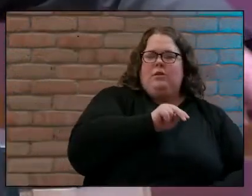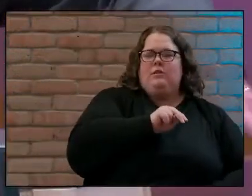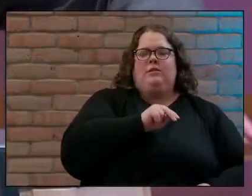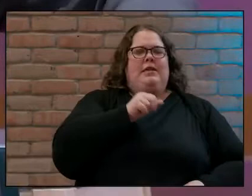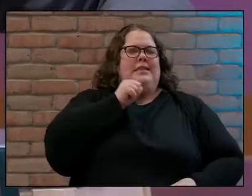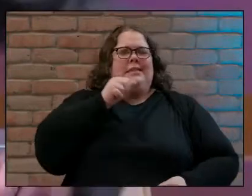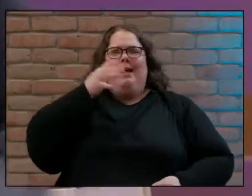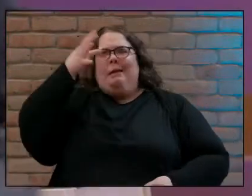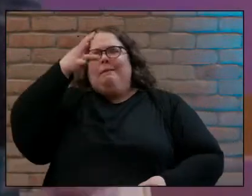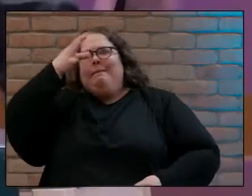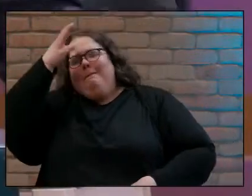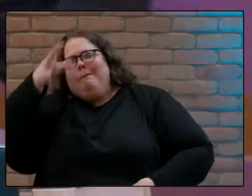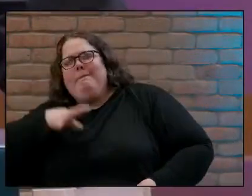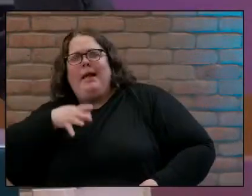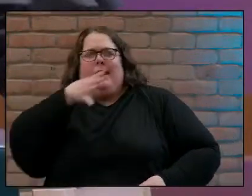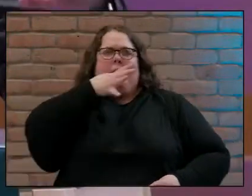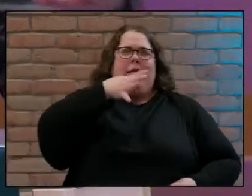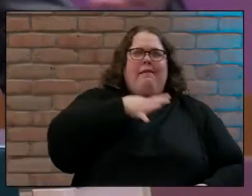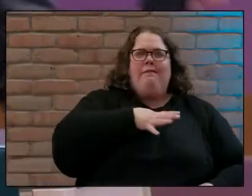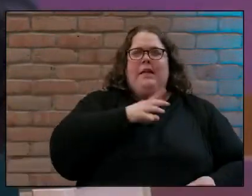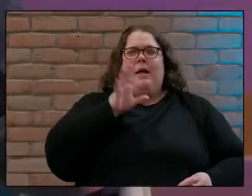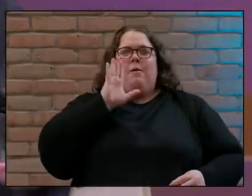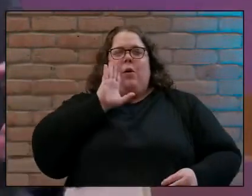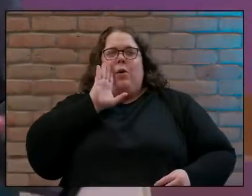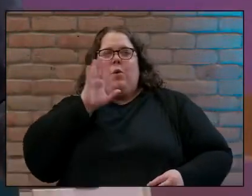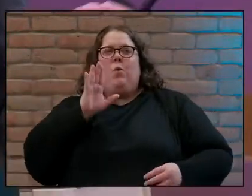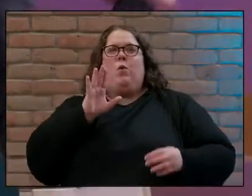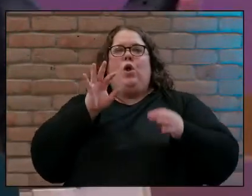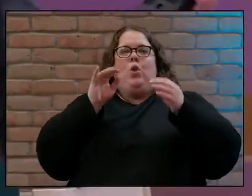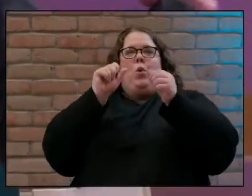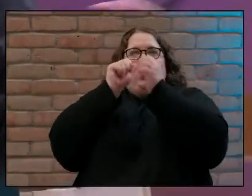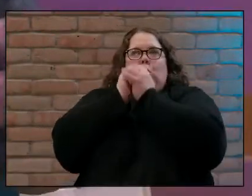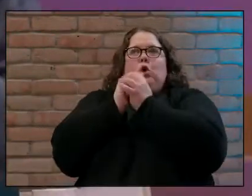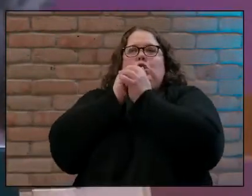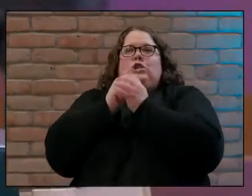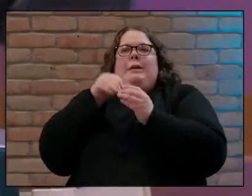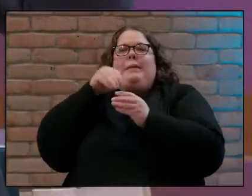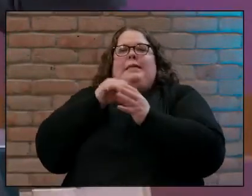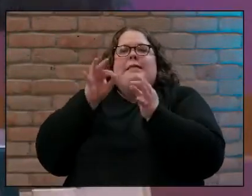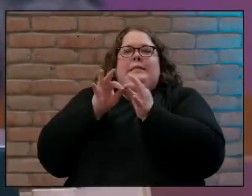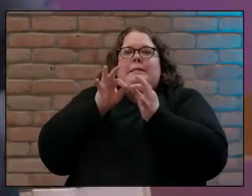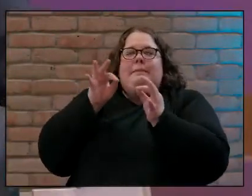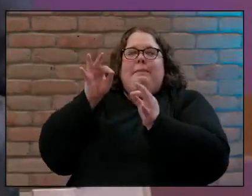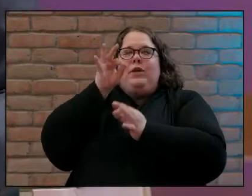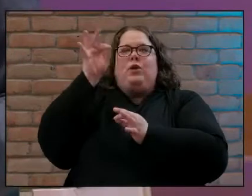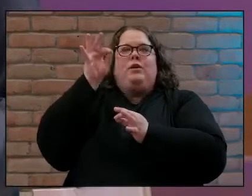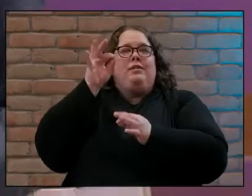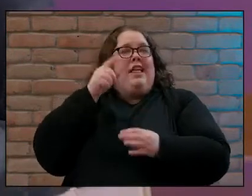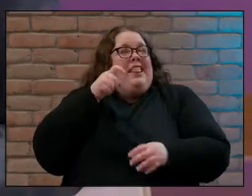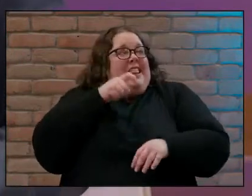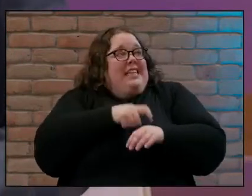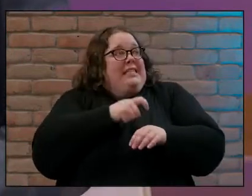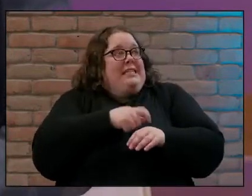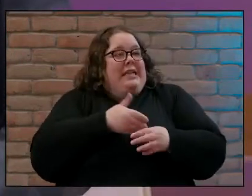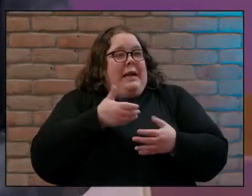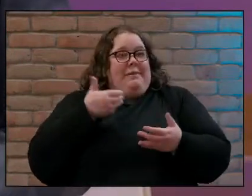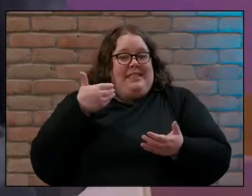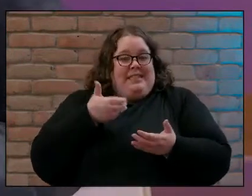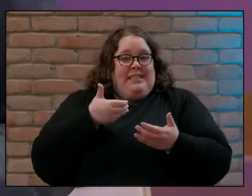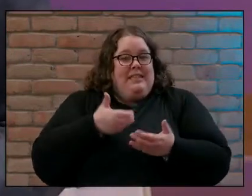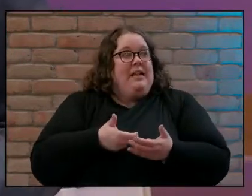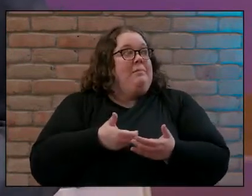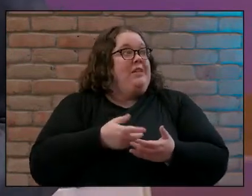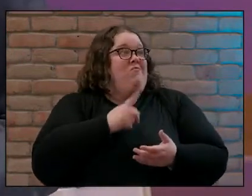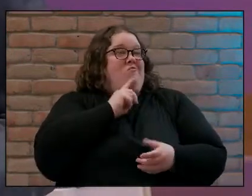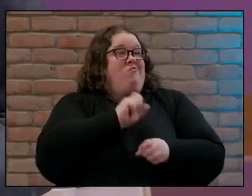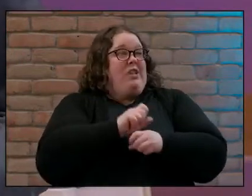male and female anymore we will worship God in spirit and in truth the time is coming in fact in me that time